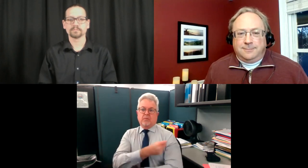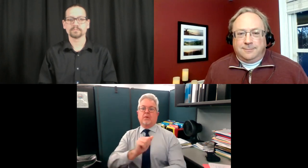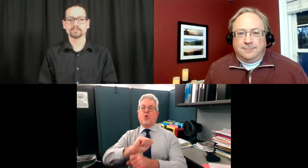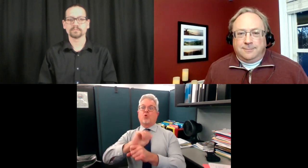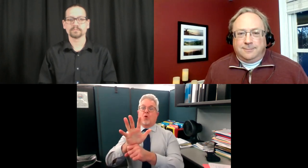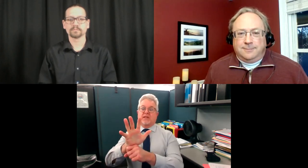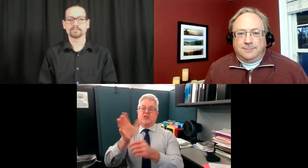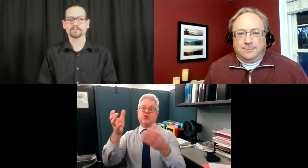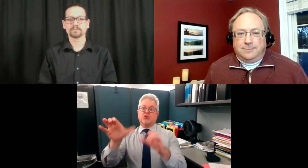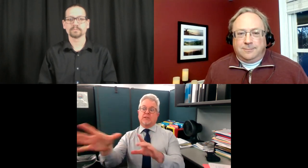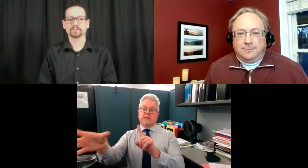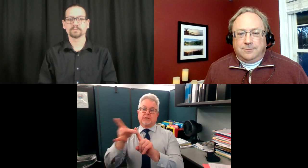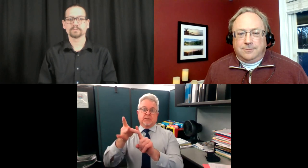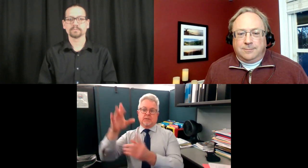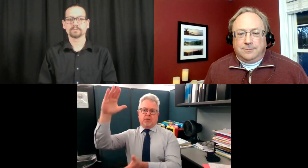shot.